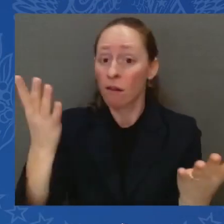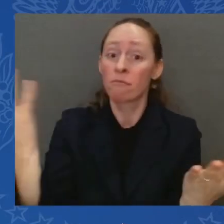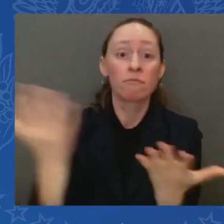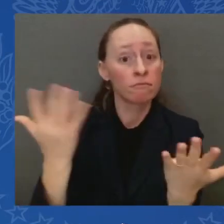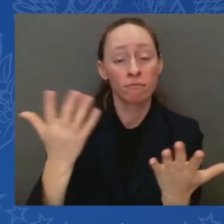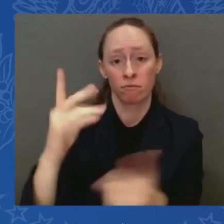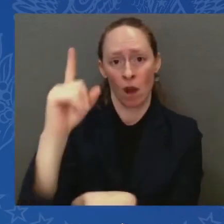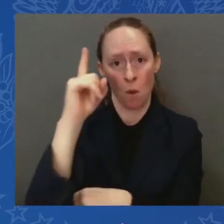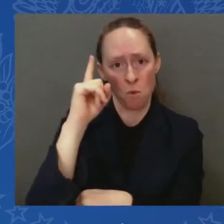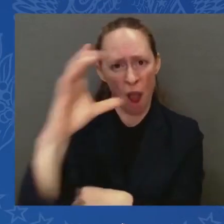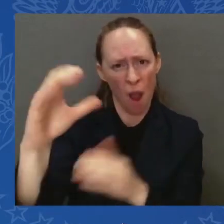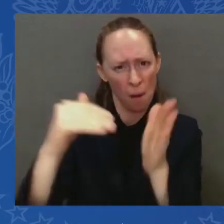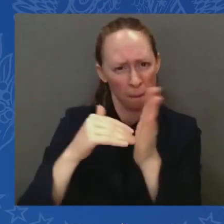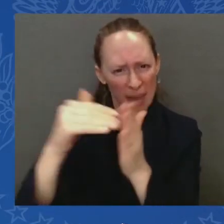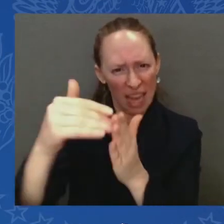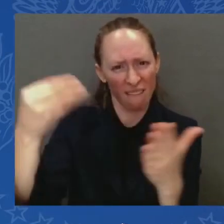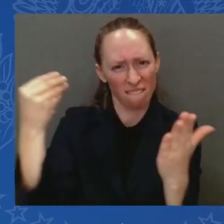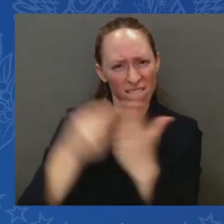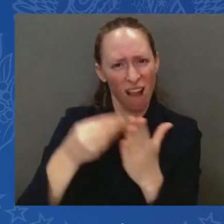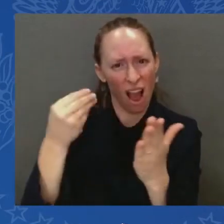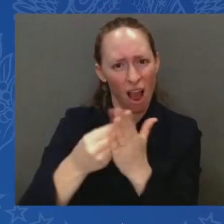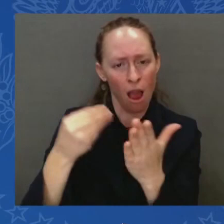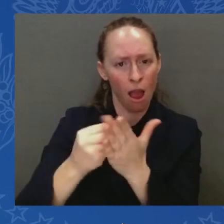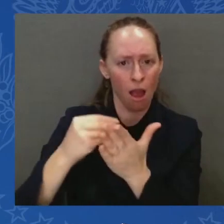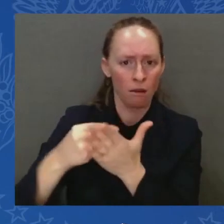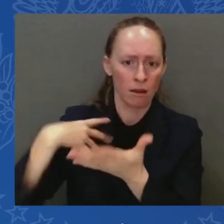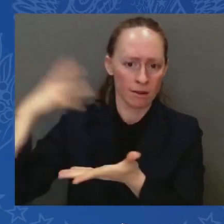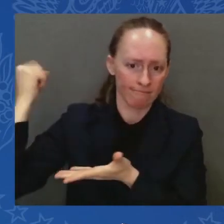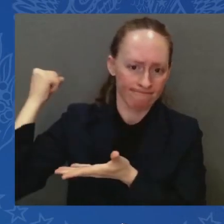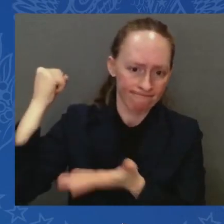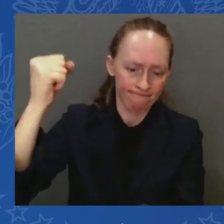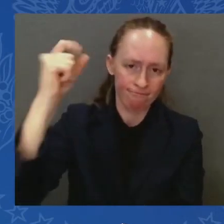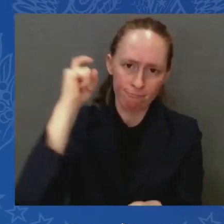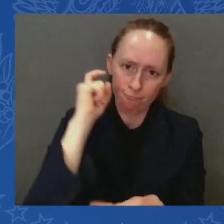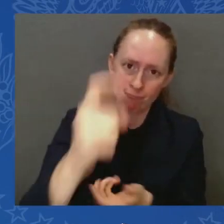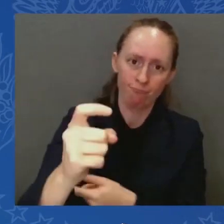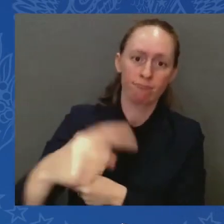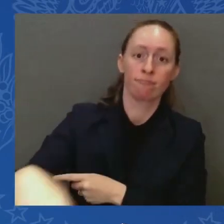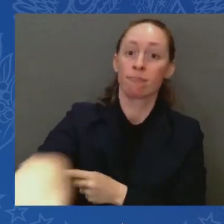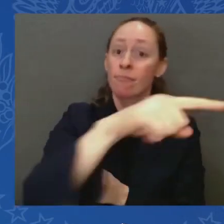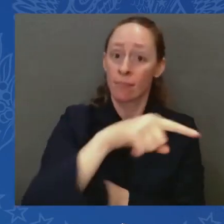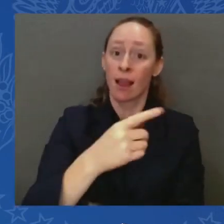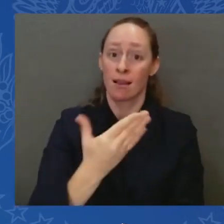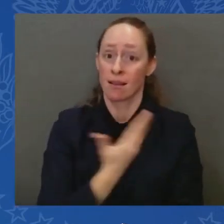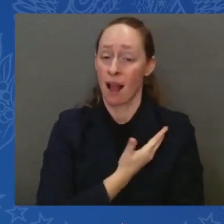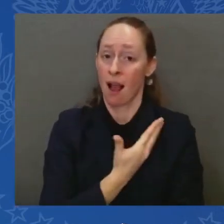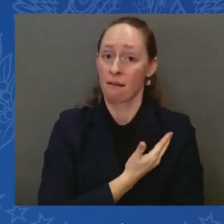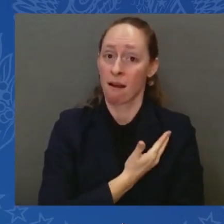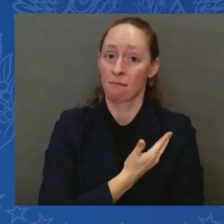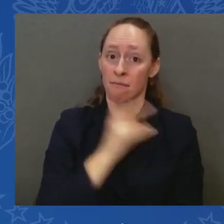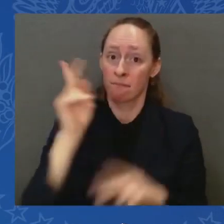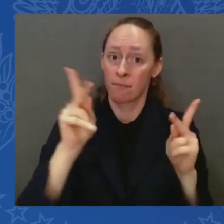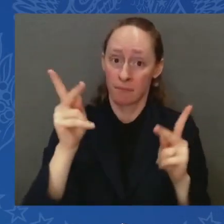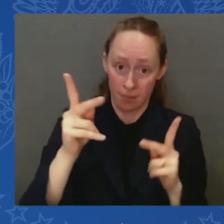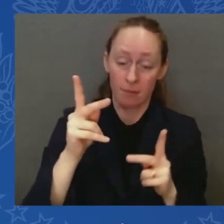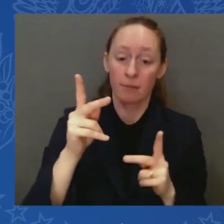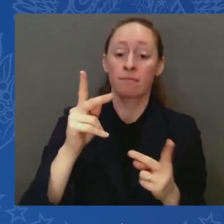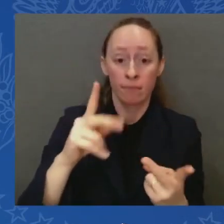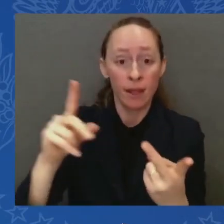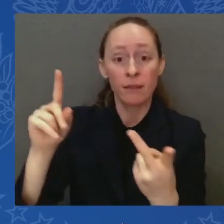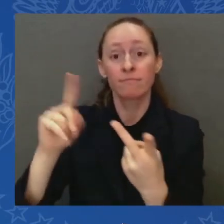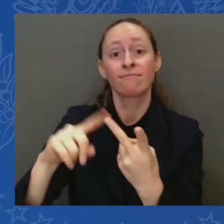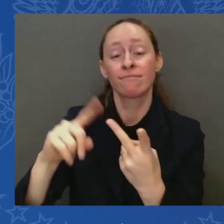assistance in both Gaza and the West Bank. This money will support more than 1 million displaced and conflict- affected